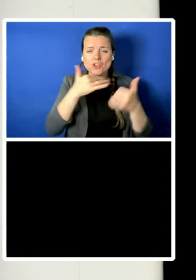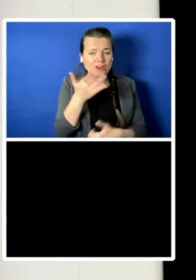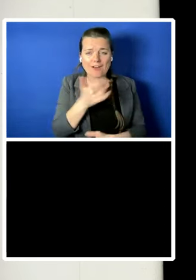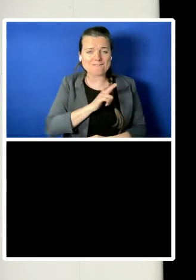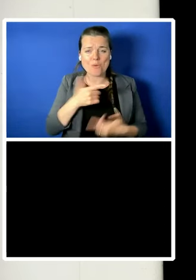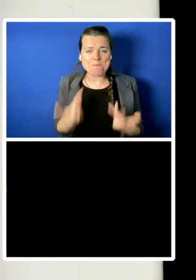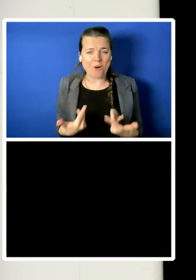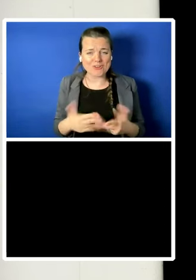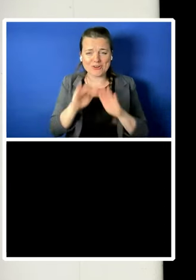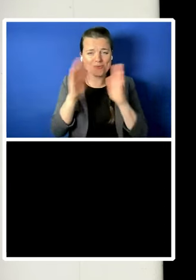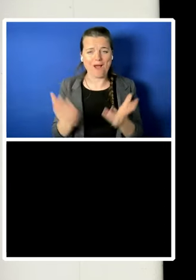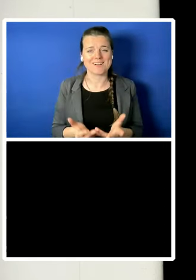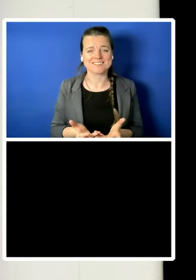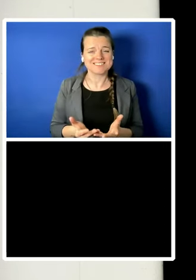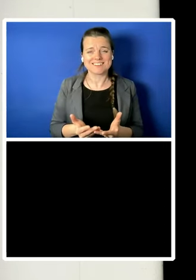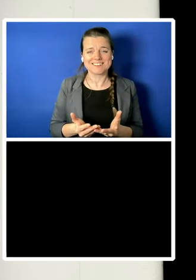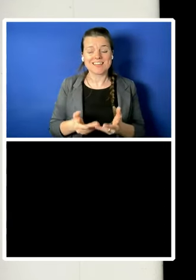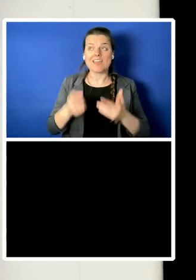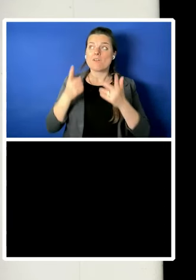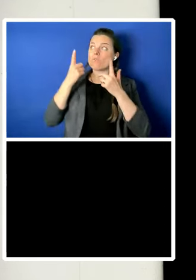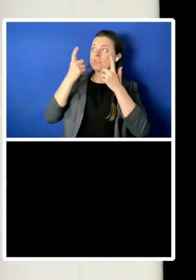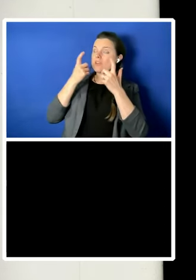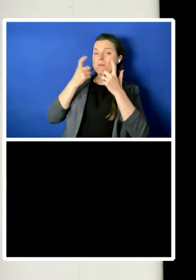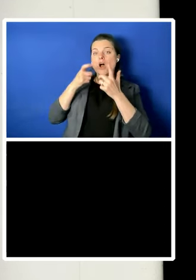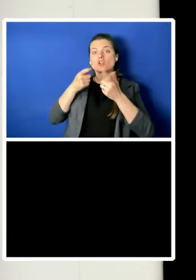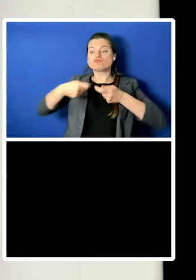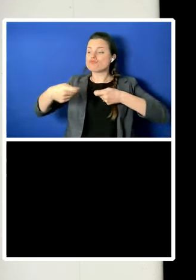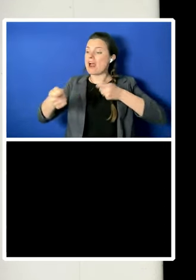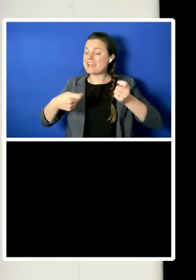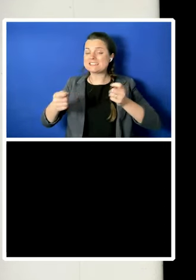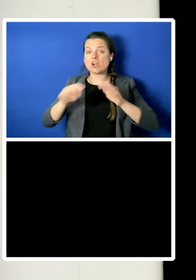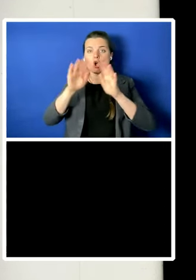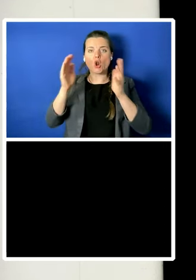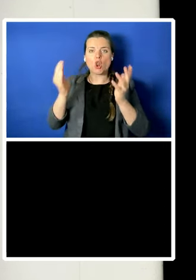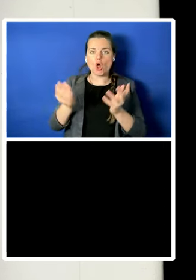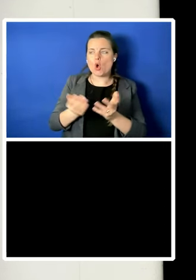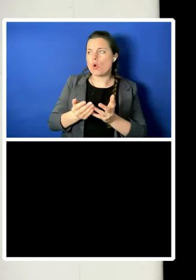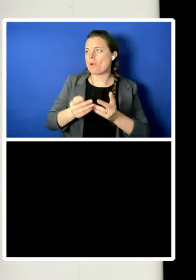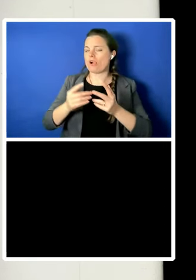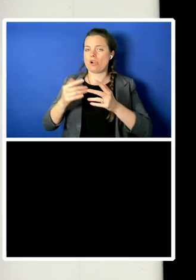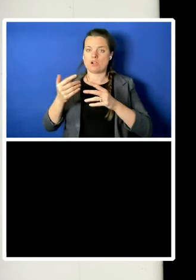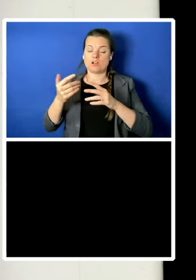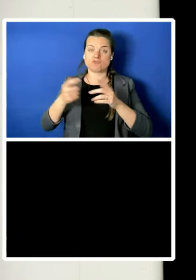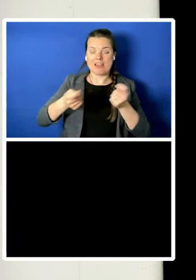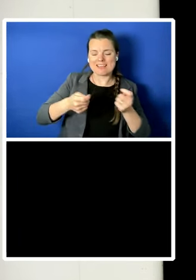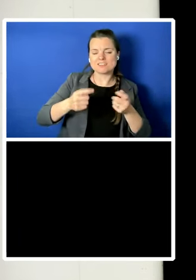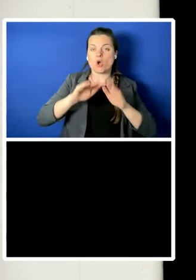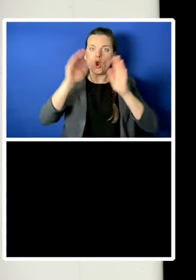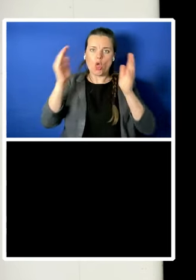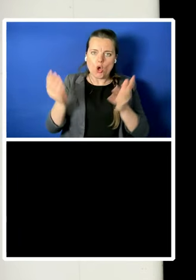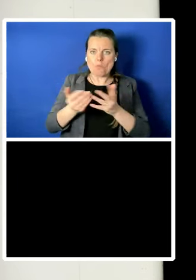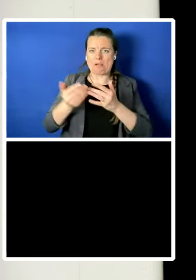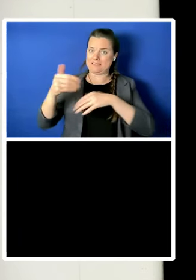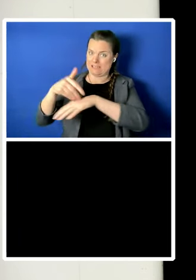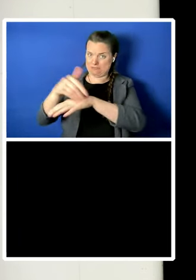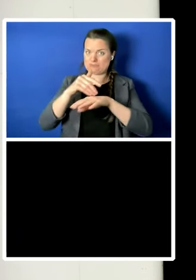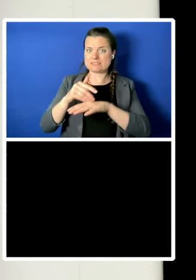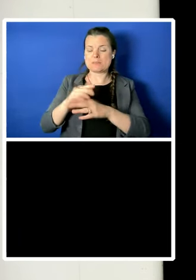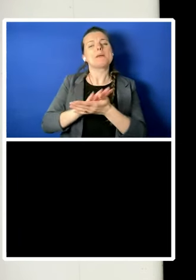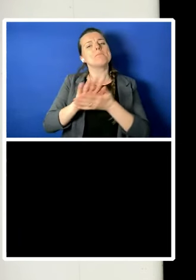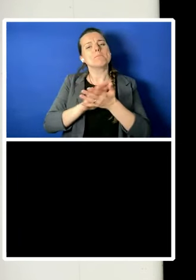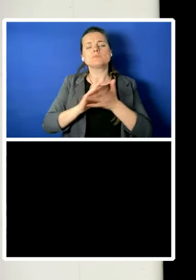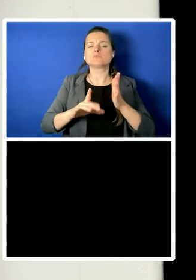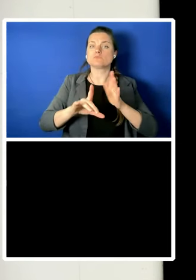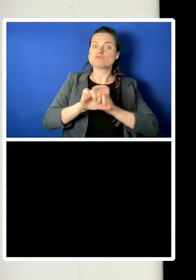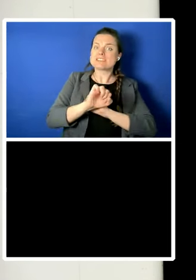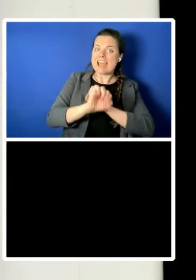travel, trade and terrorism, it must also stand for the recognition and protection of all people and their